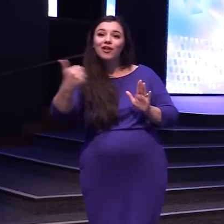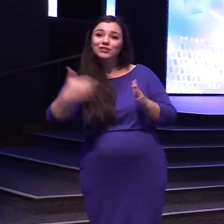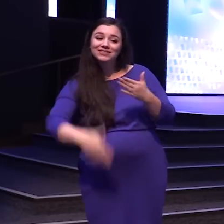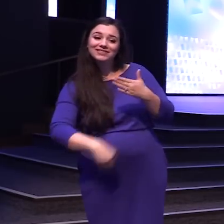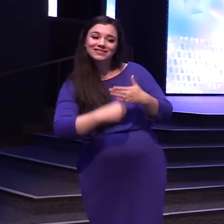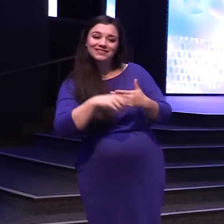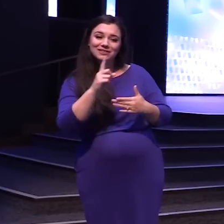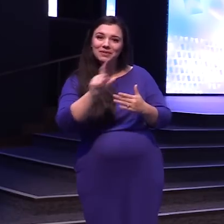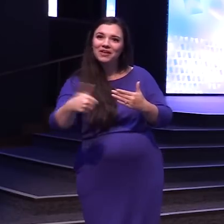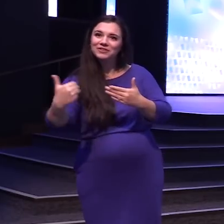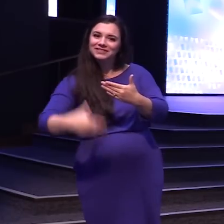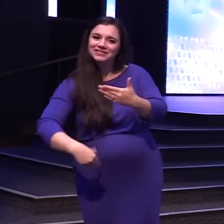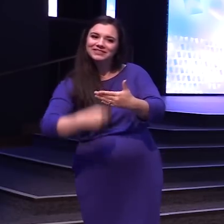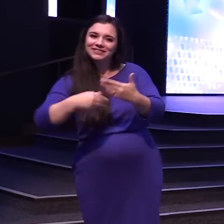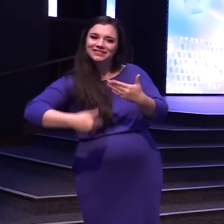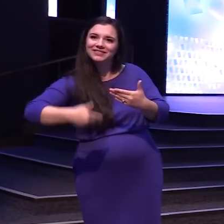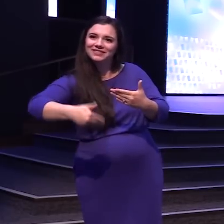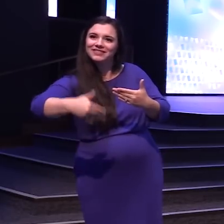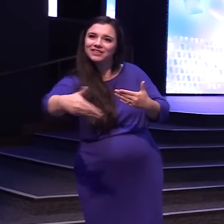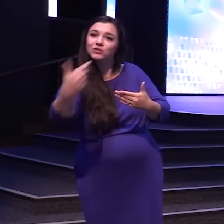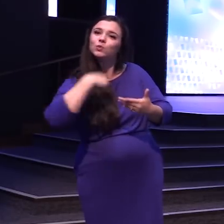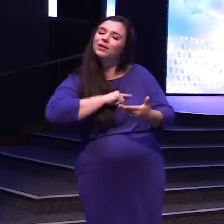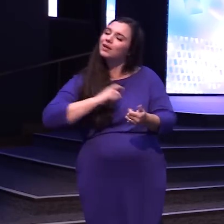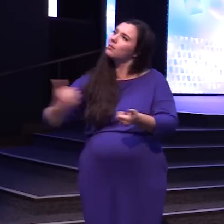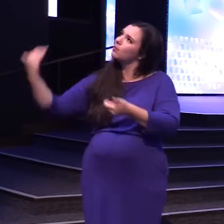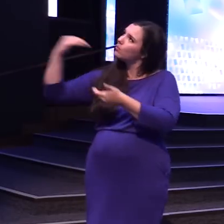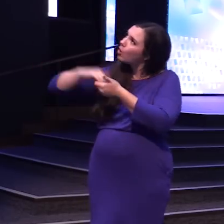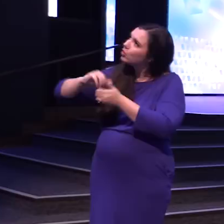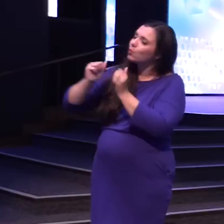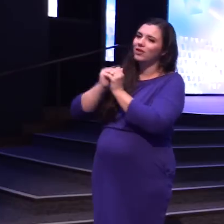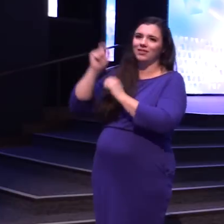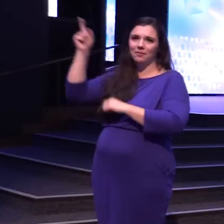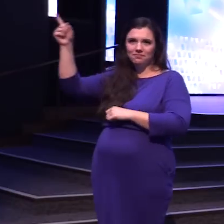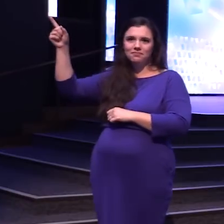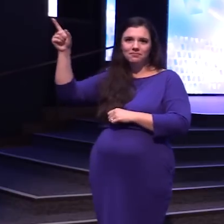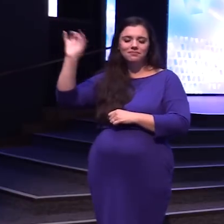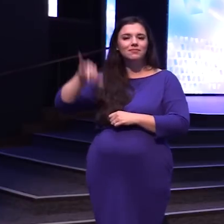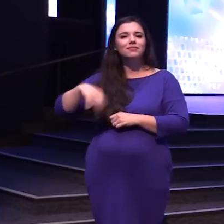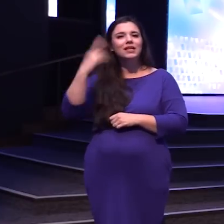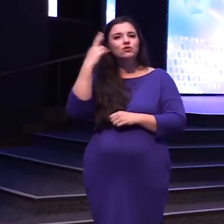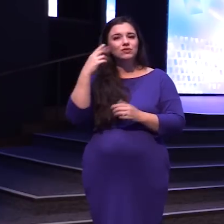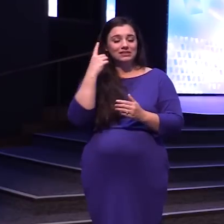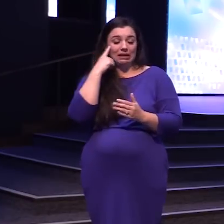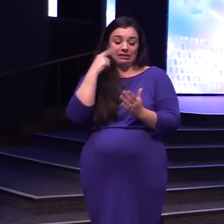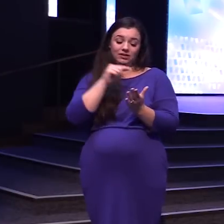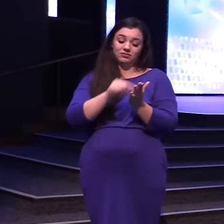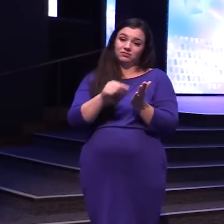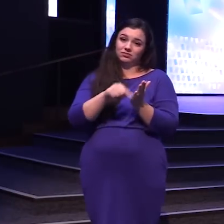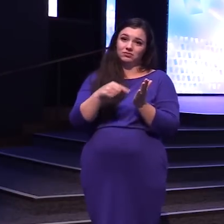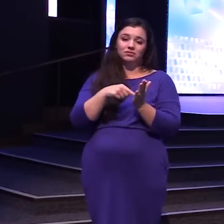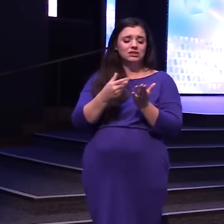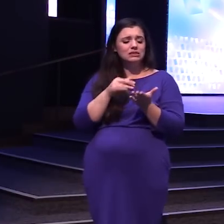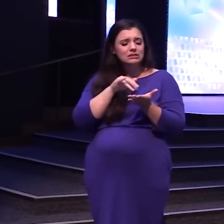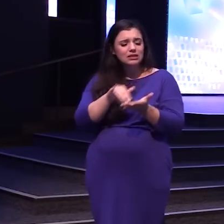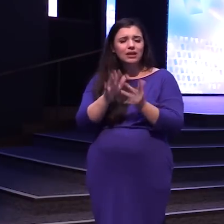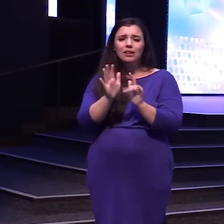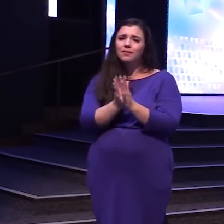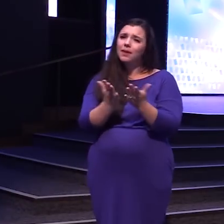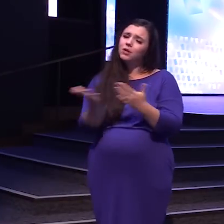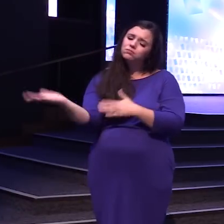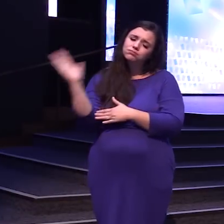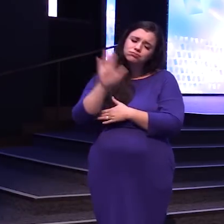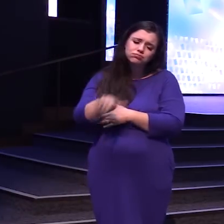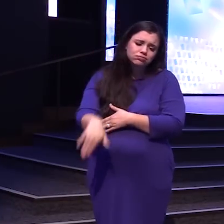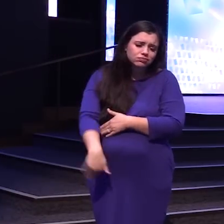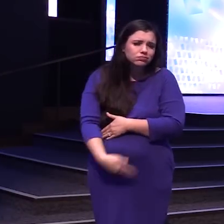else So that we can partner with him That's why I think it says Do not Like study this day and night Do not deviate